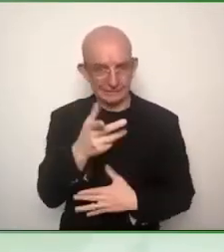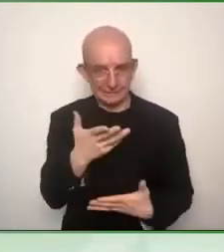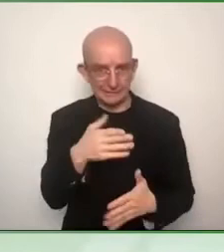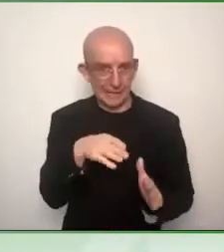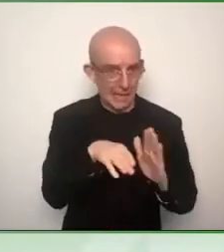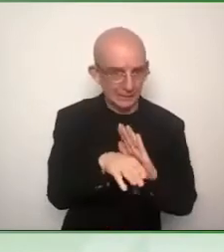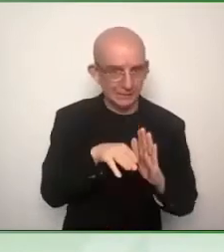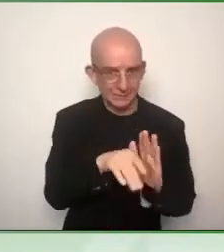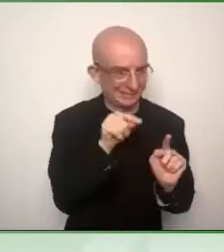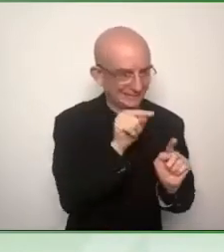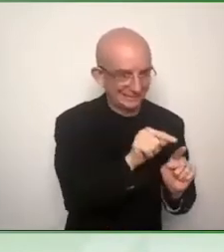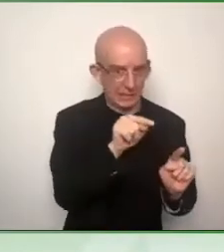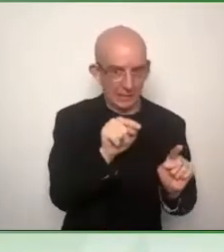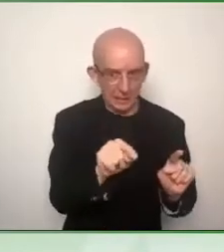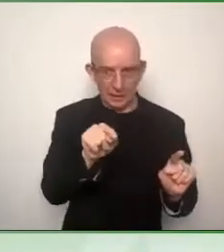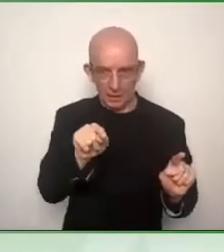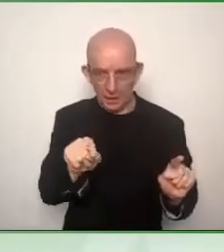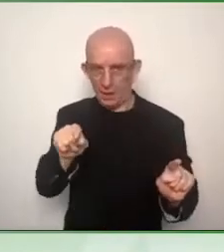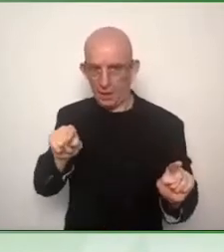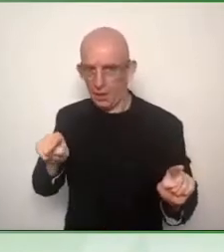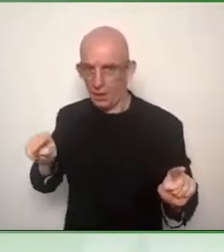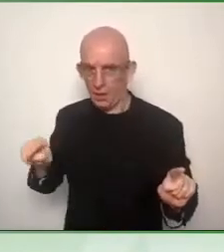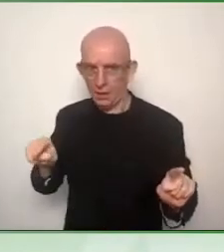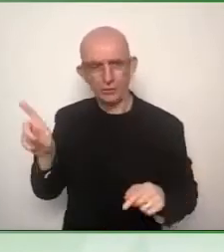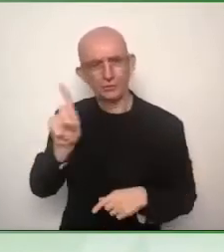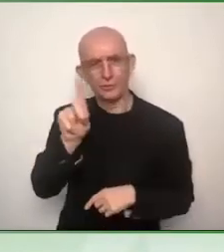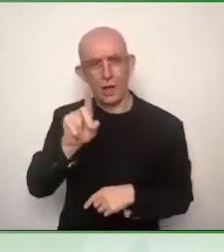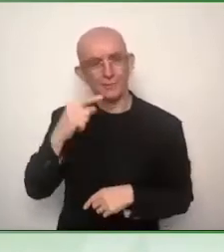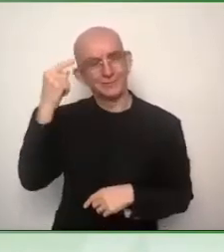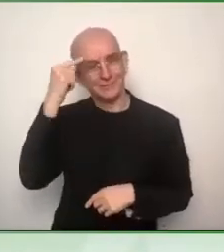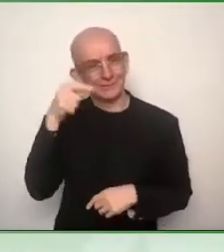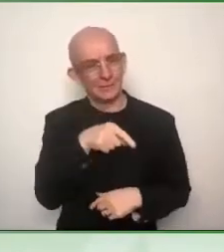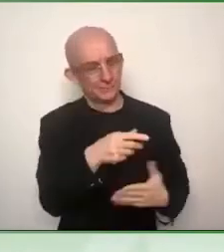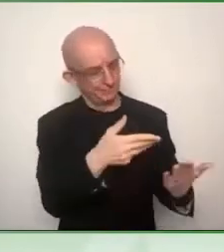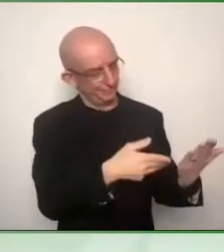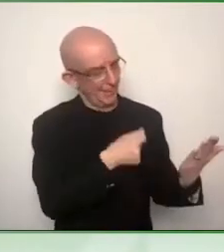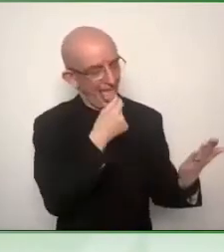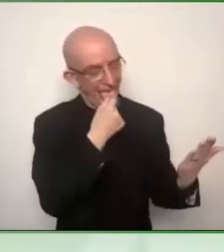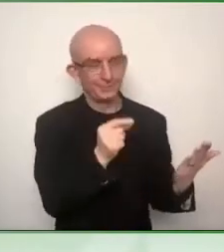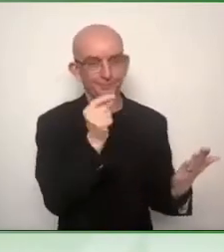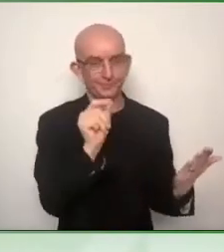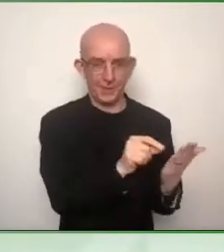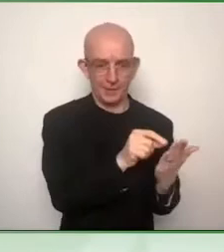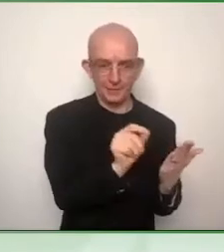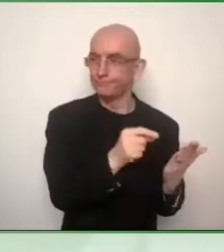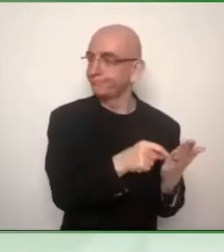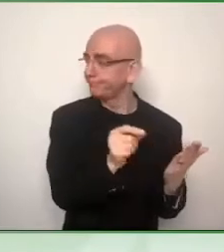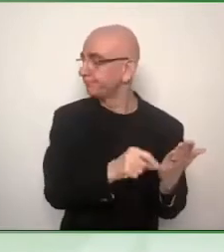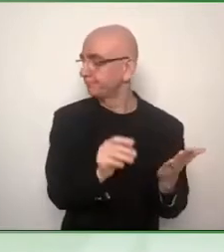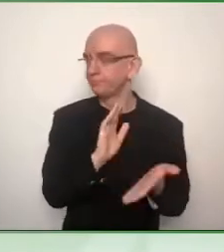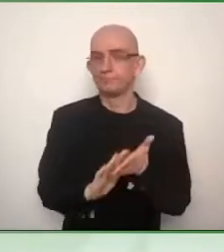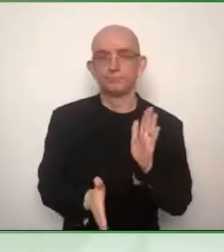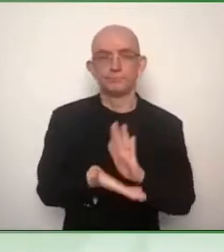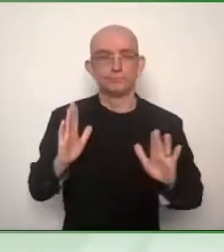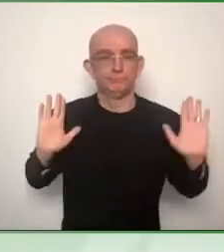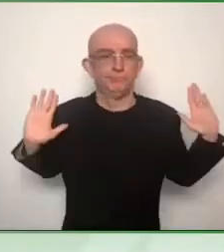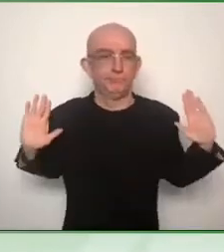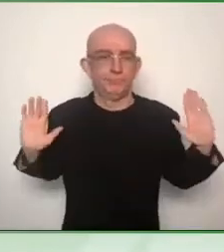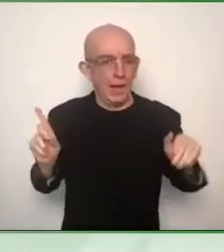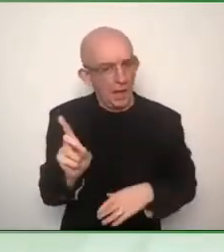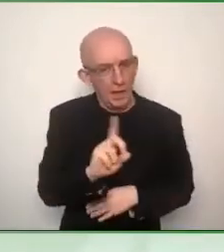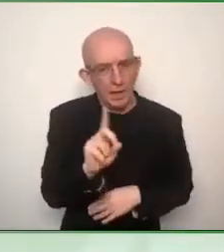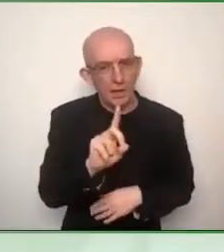a set procedure as such. You know, there's a certain amount of experimentation that needs to happen.